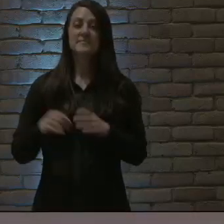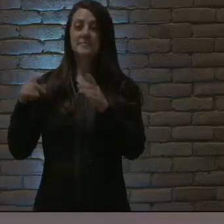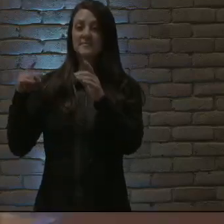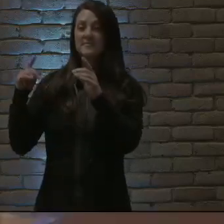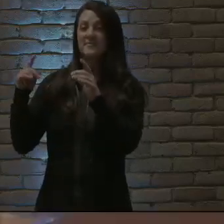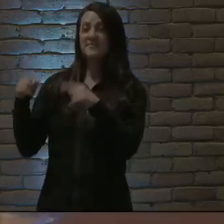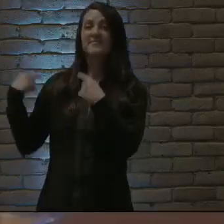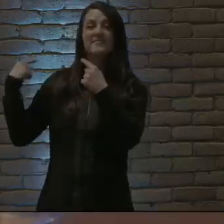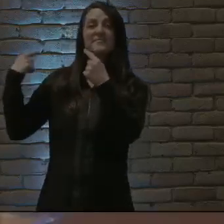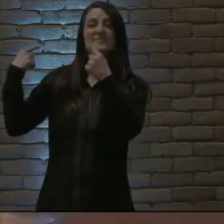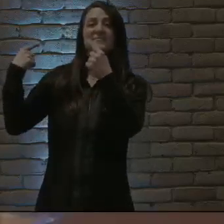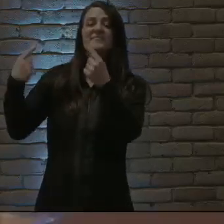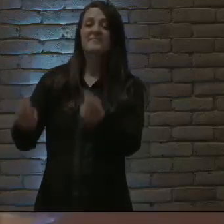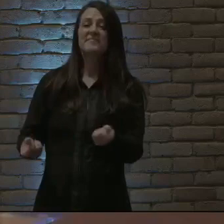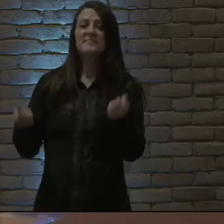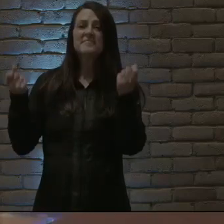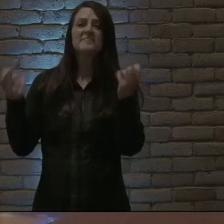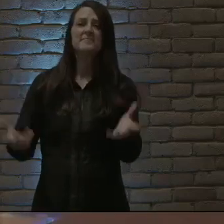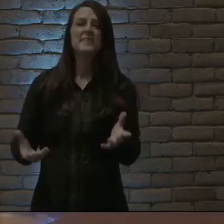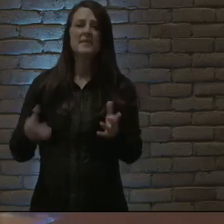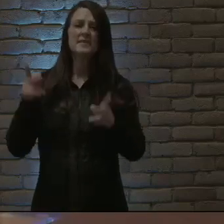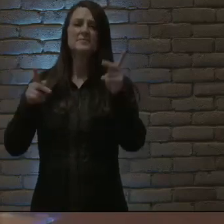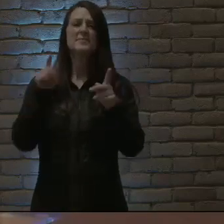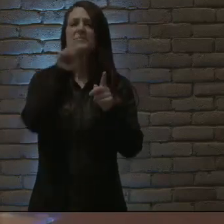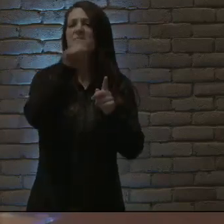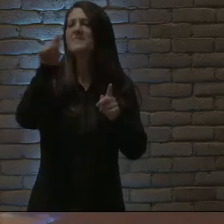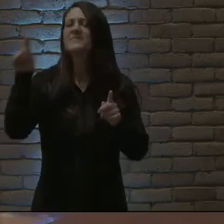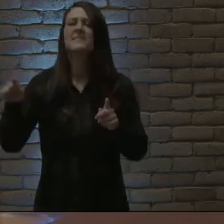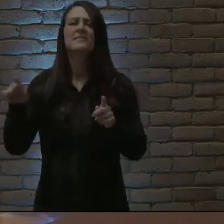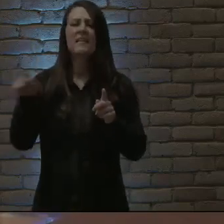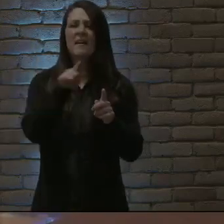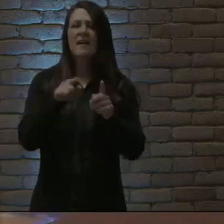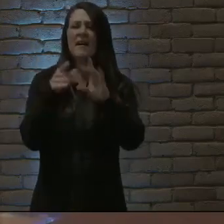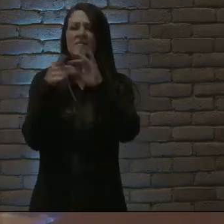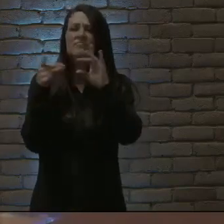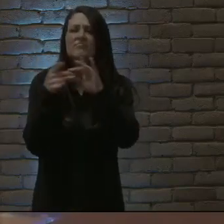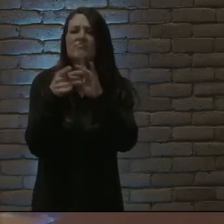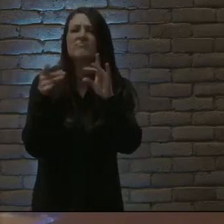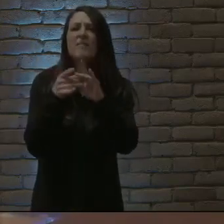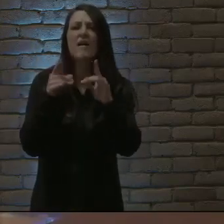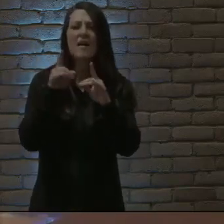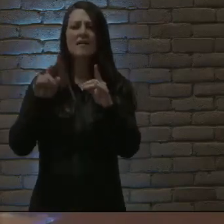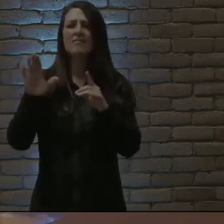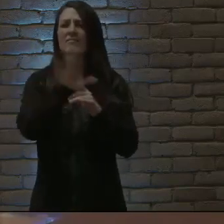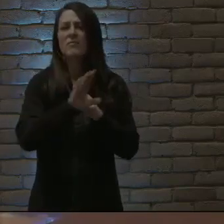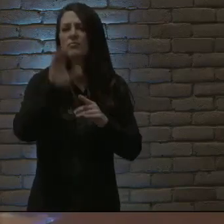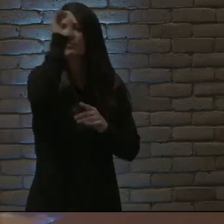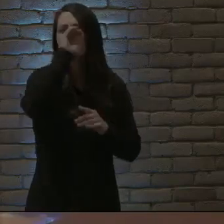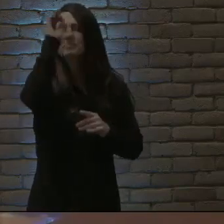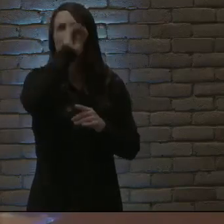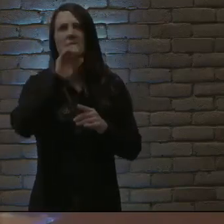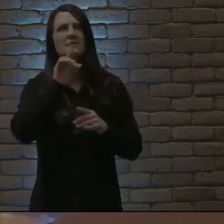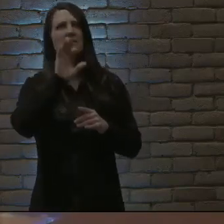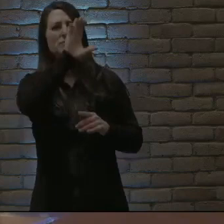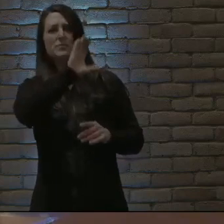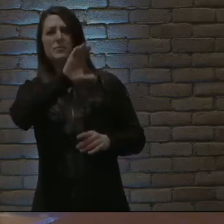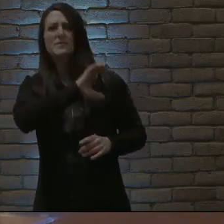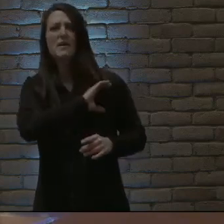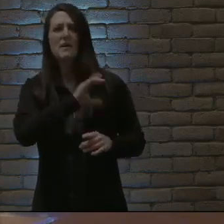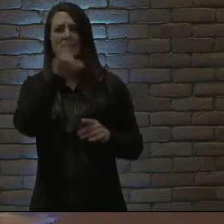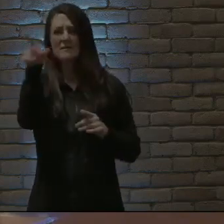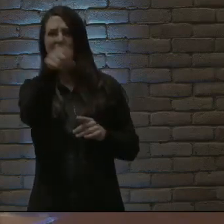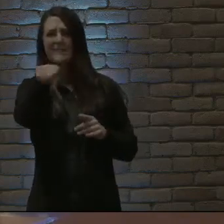I've heard a thousand stories Of what they think